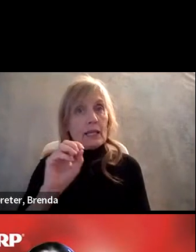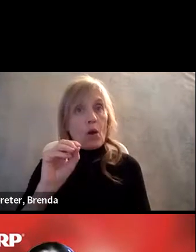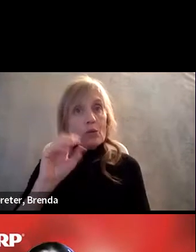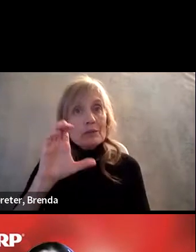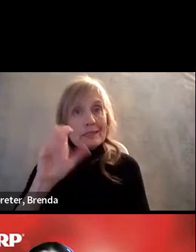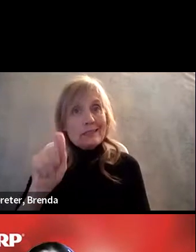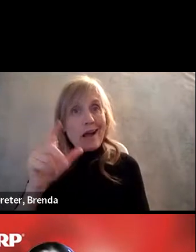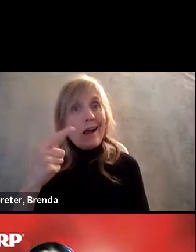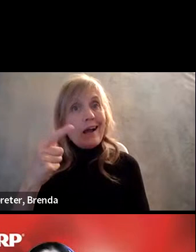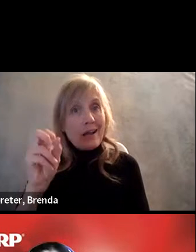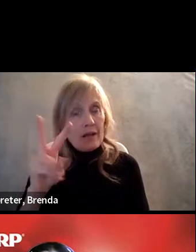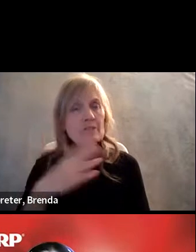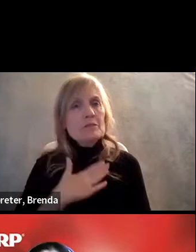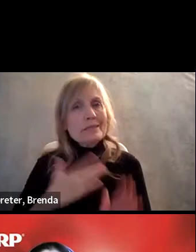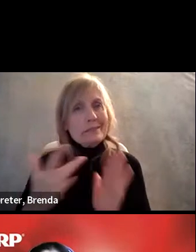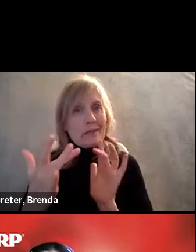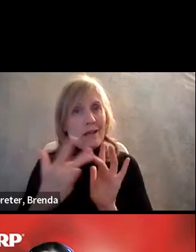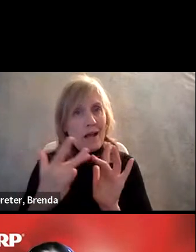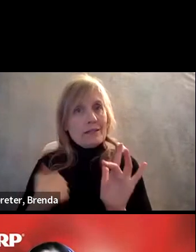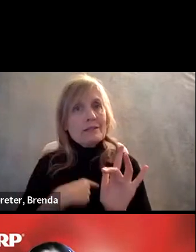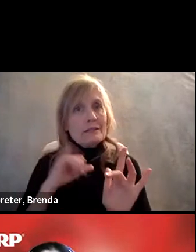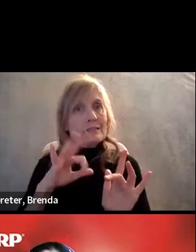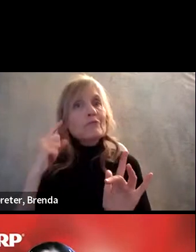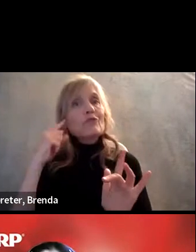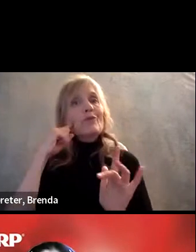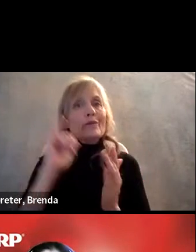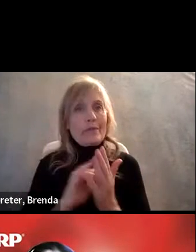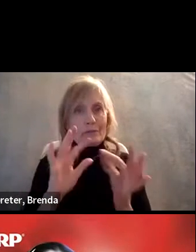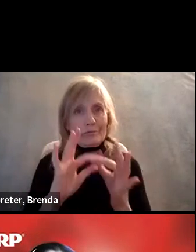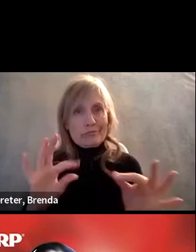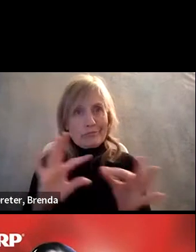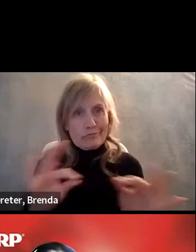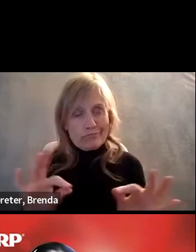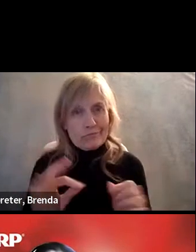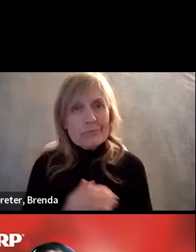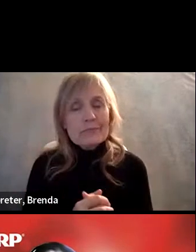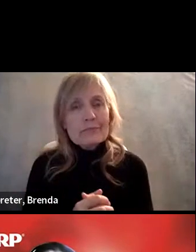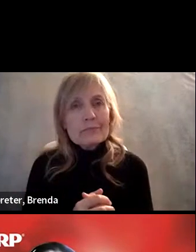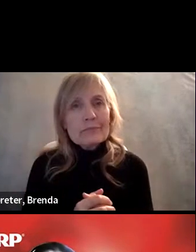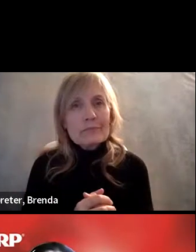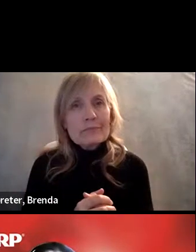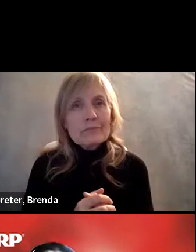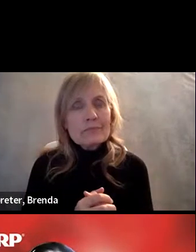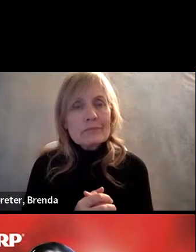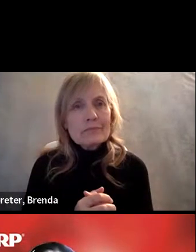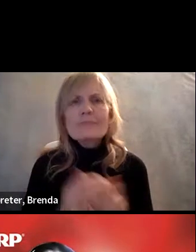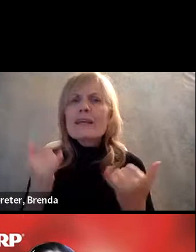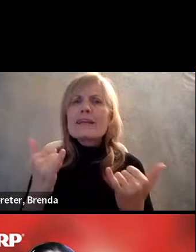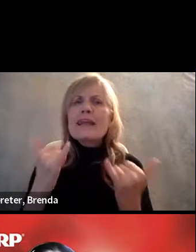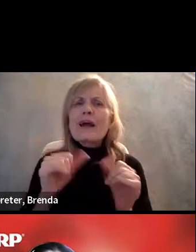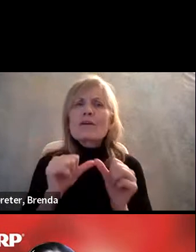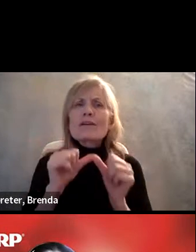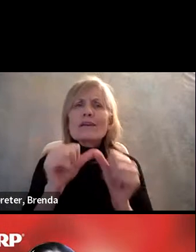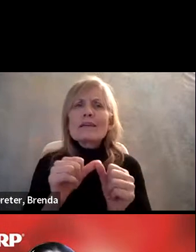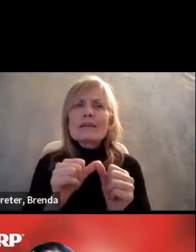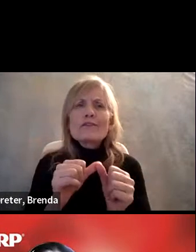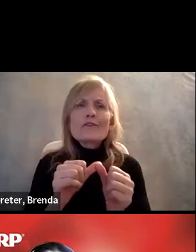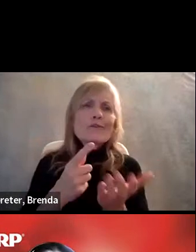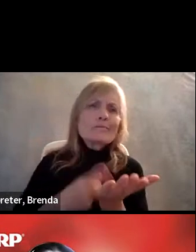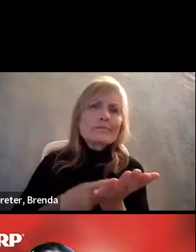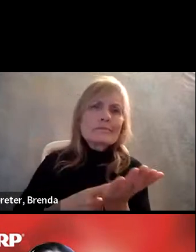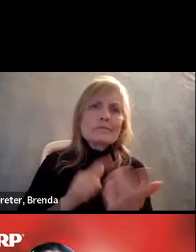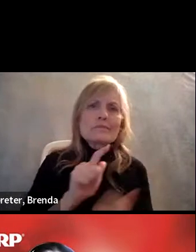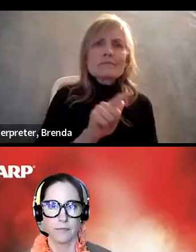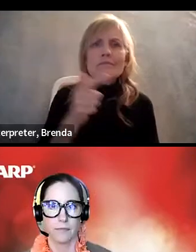that, clearly, uh, but beyond that, I think to continue the conversation, I'll turn it over to Director